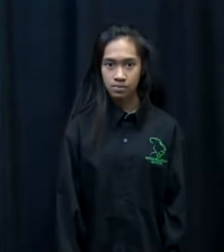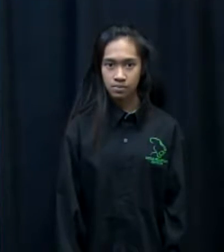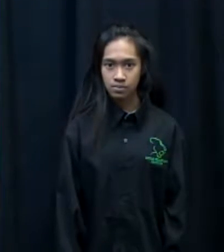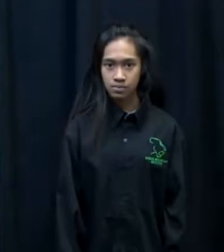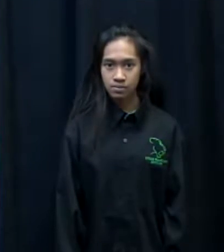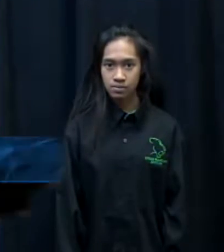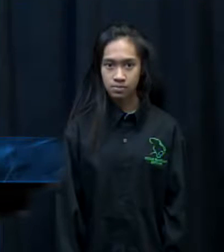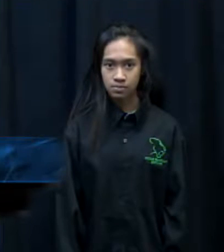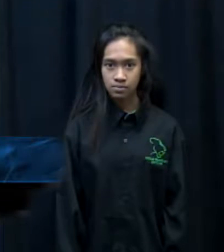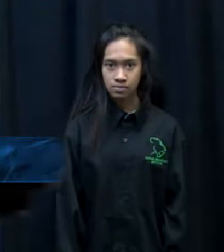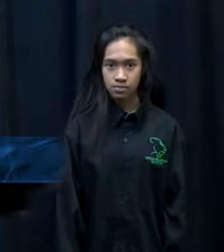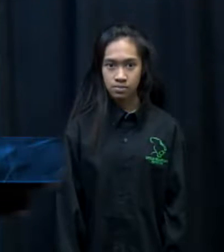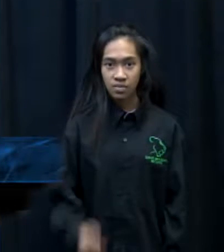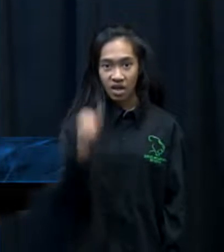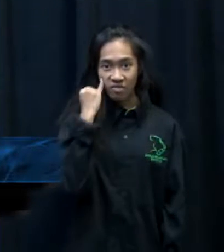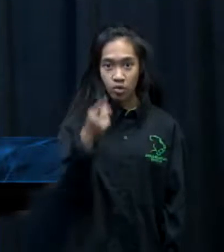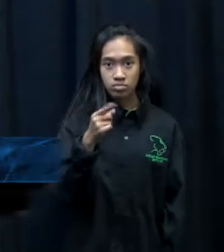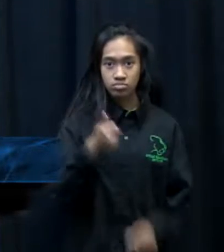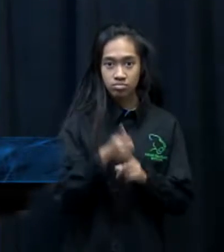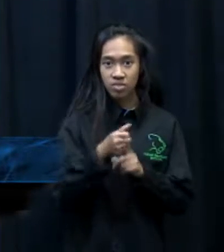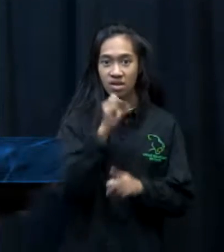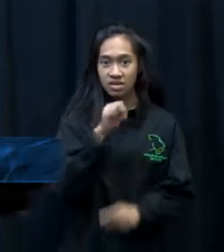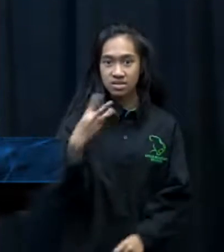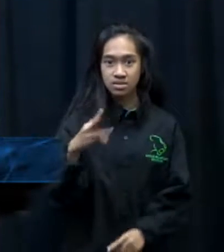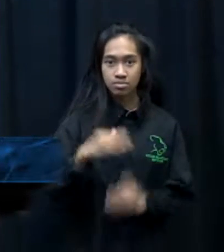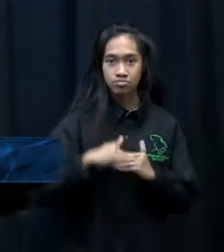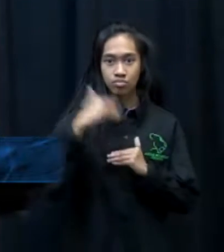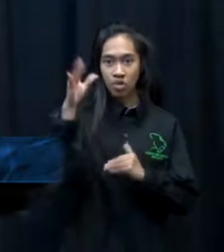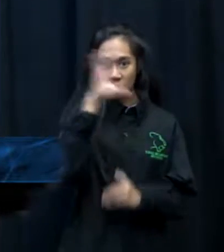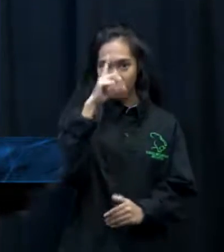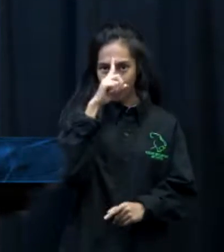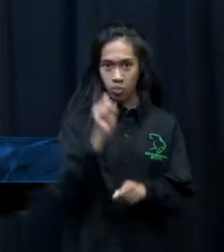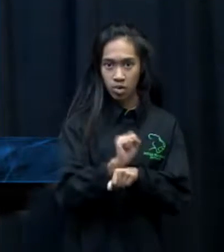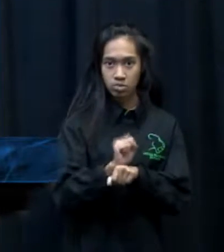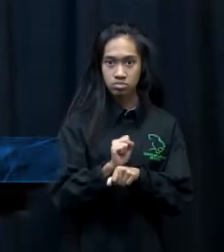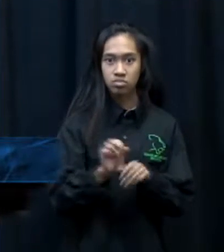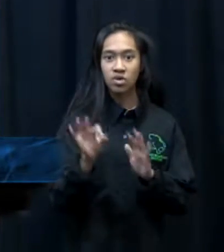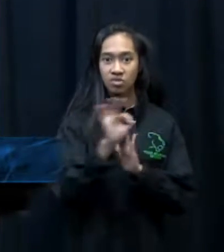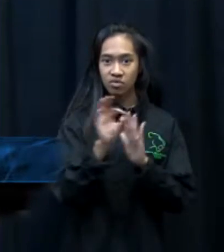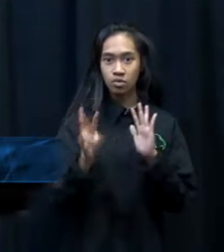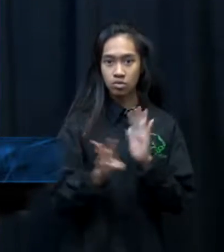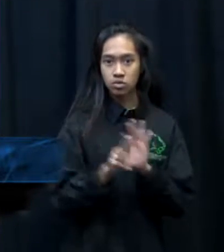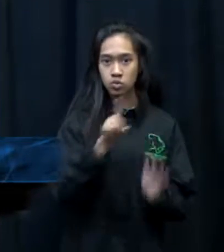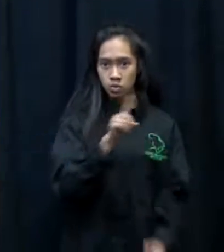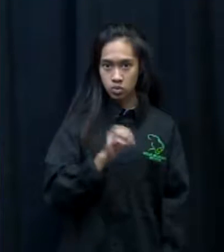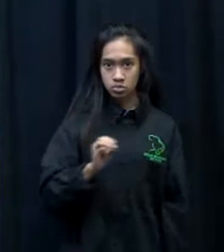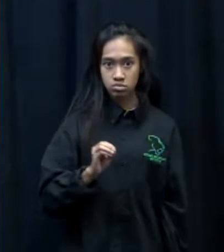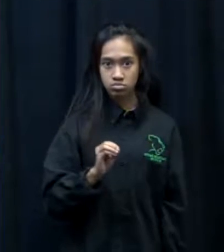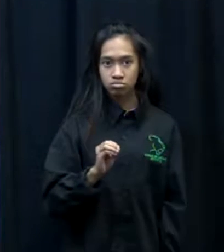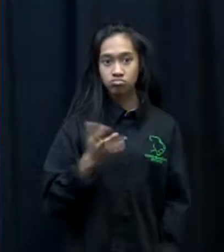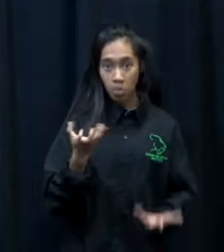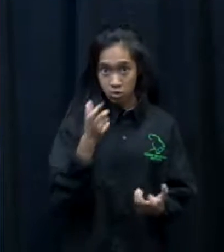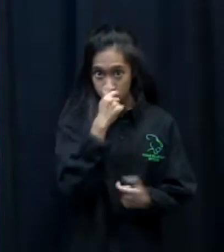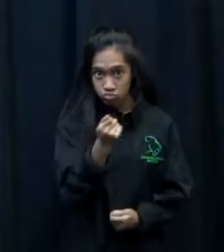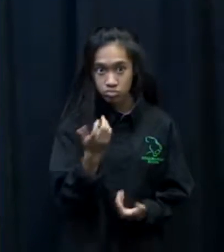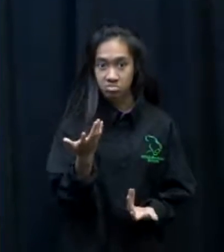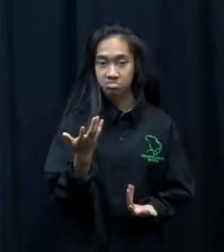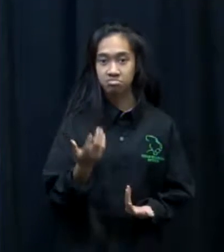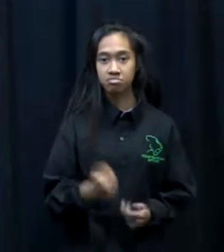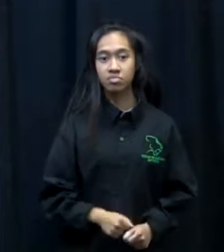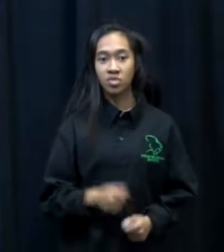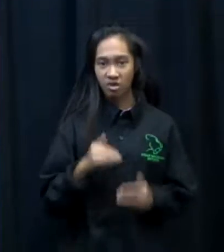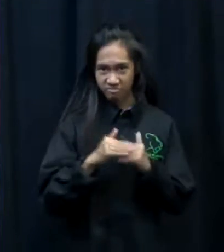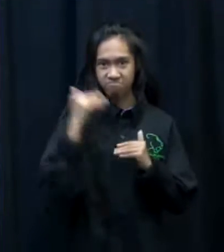If you are 16 or older and looking for a job, the Fort Worth Zoo is interested in you. They have over 100